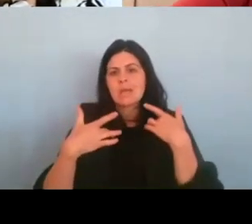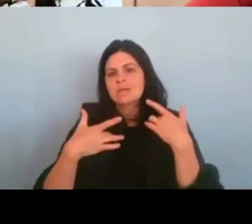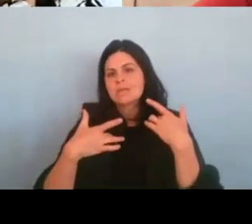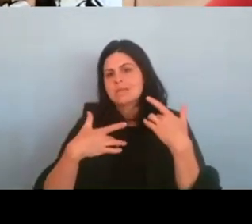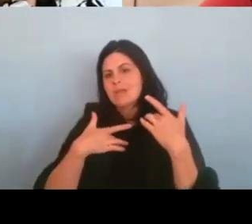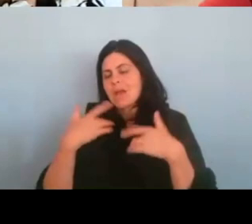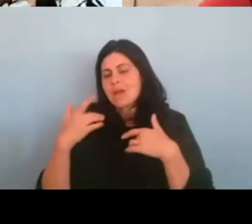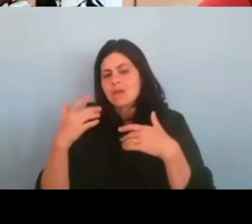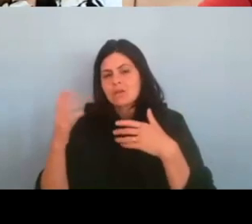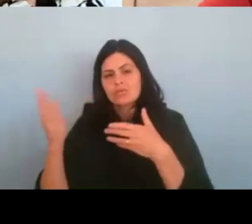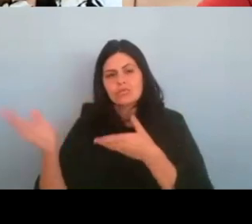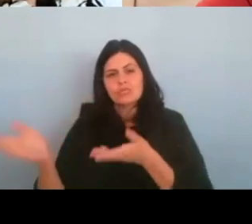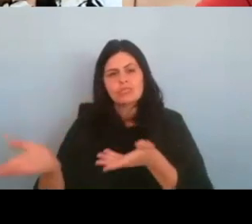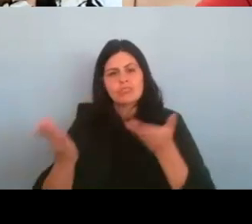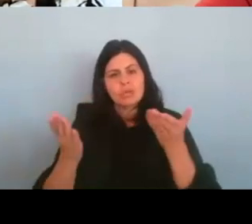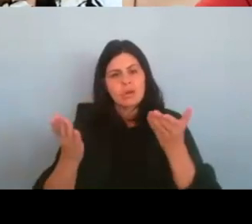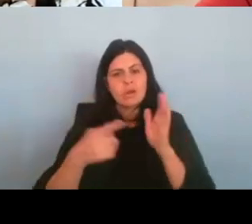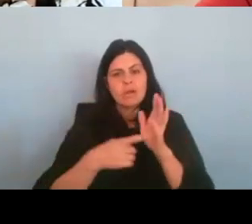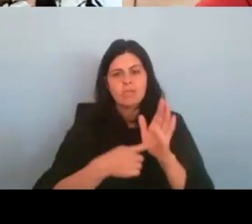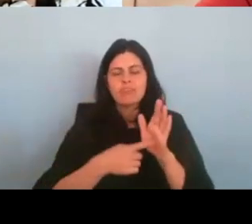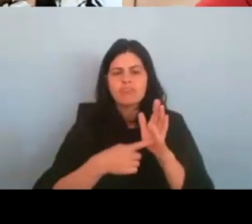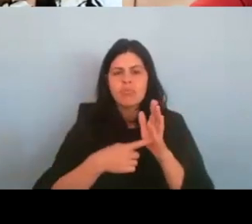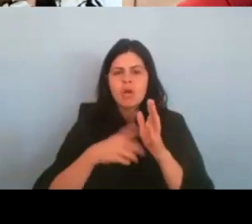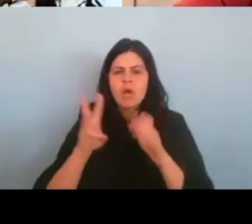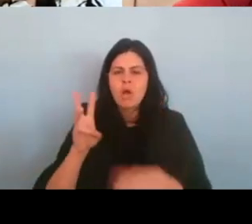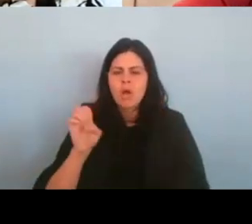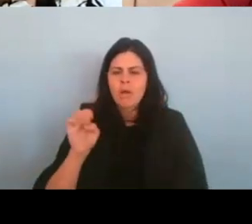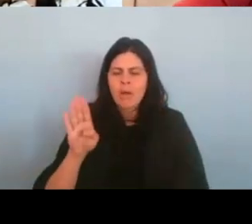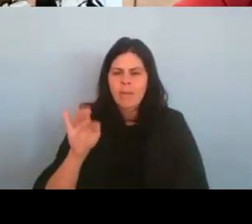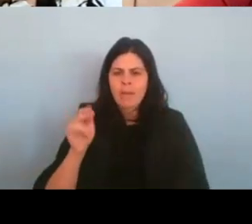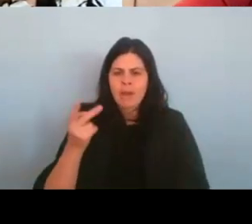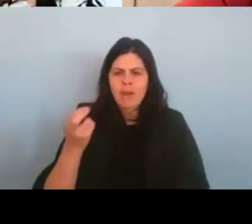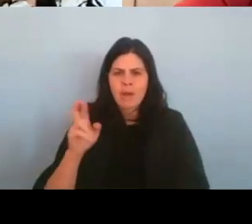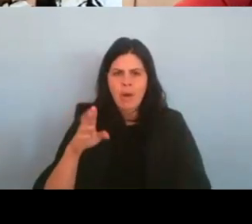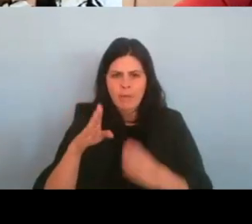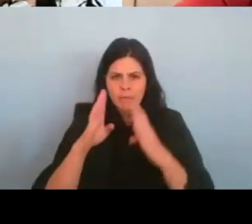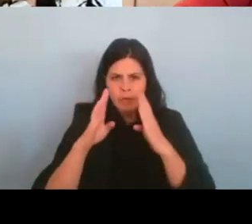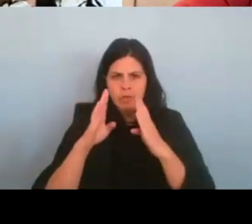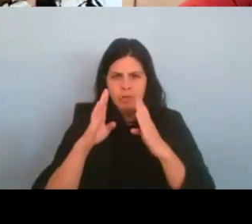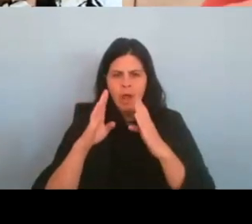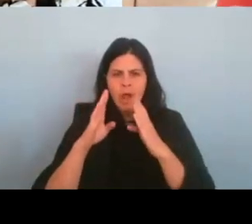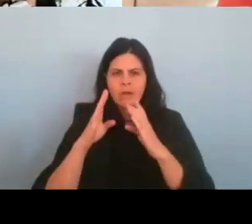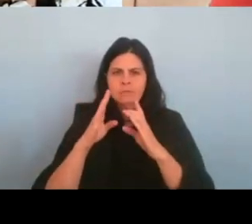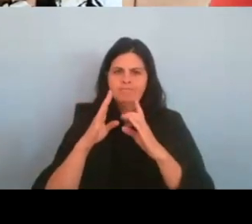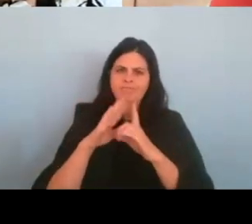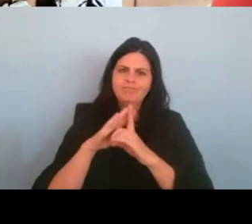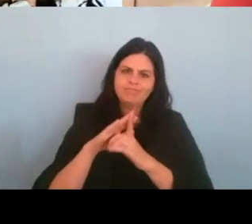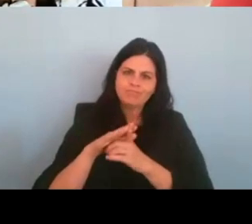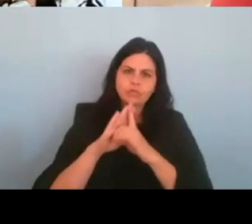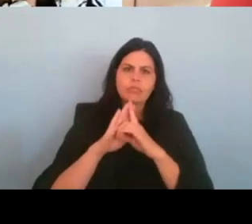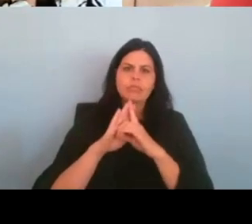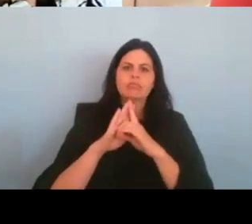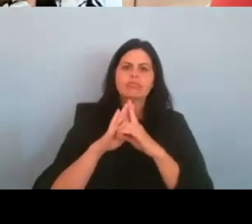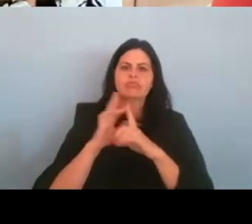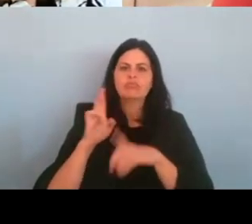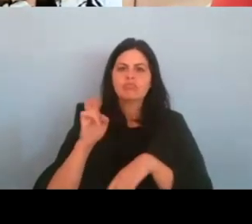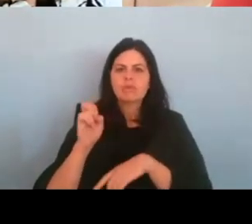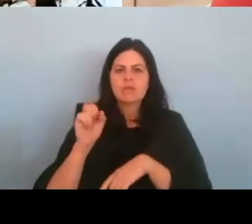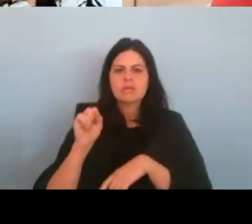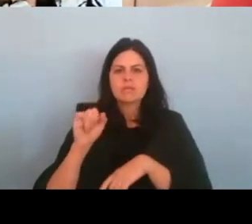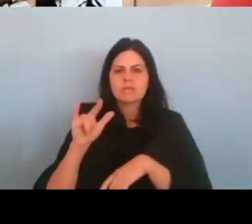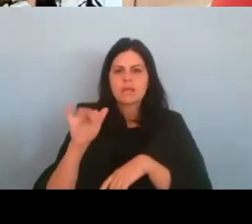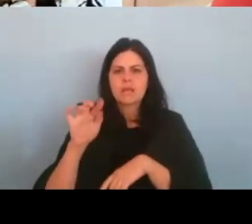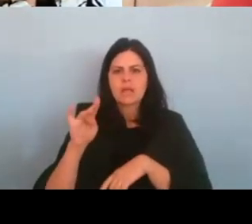focused on resilience, focused on trauma and PTSD